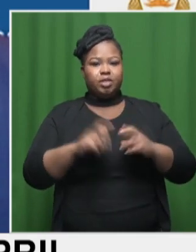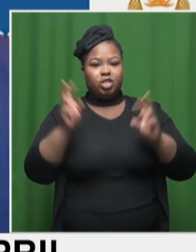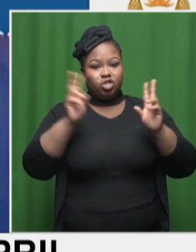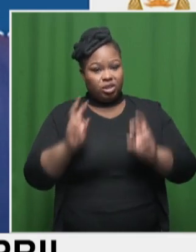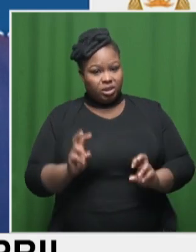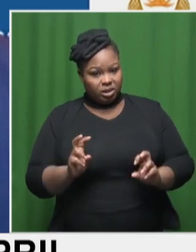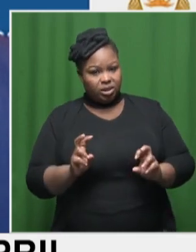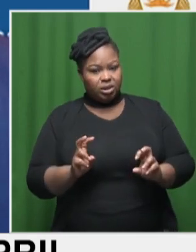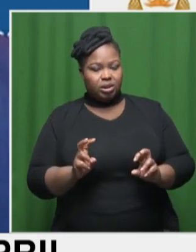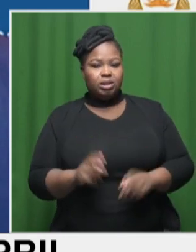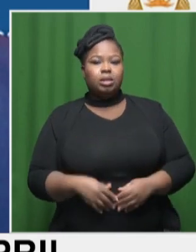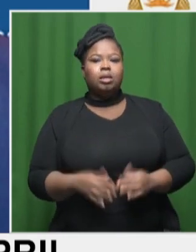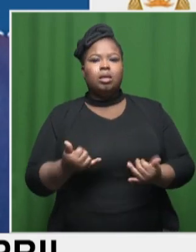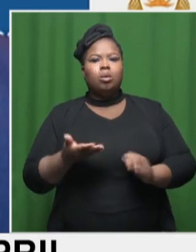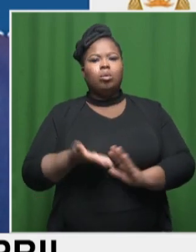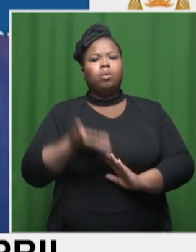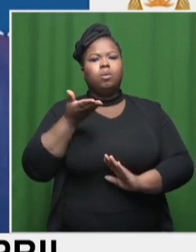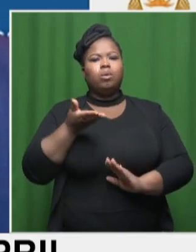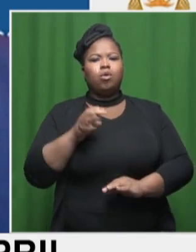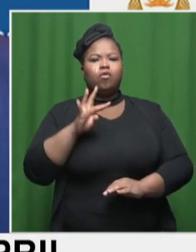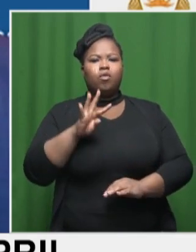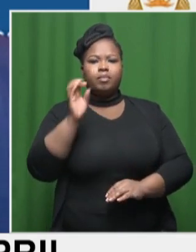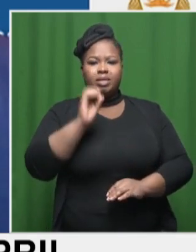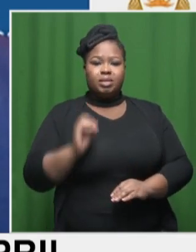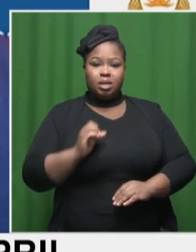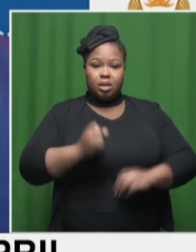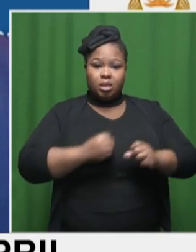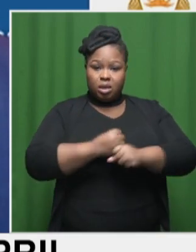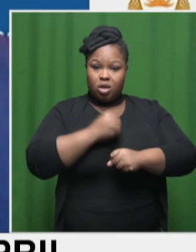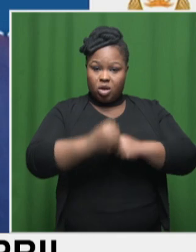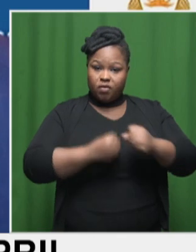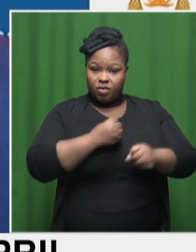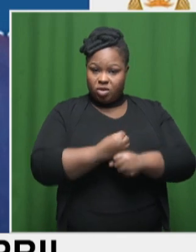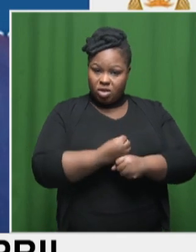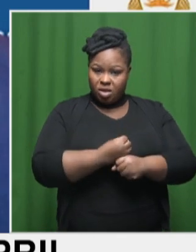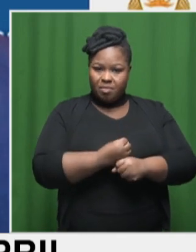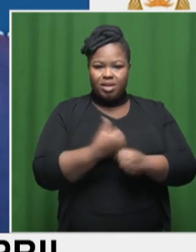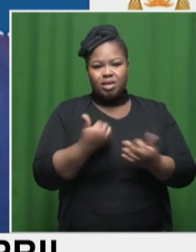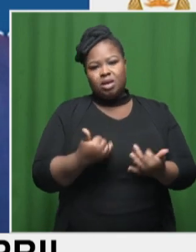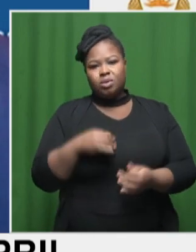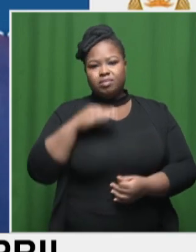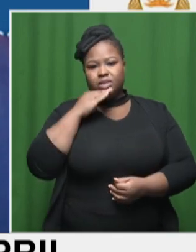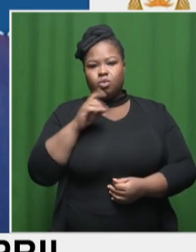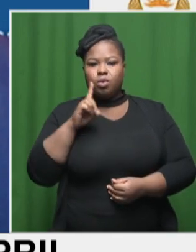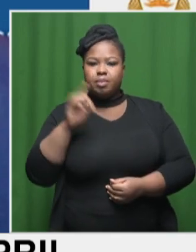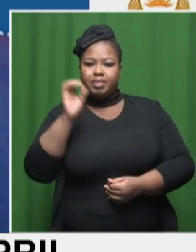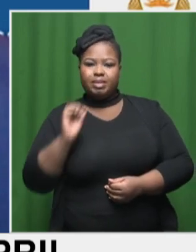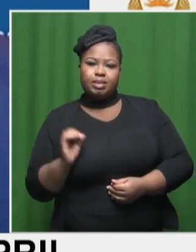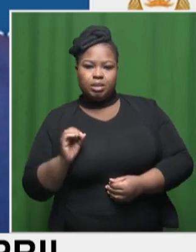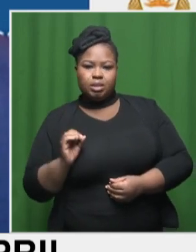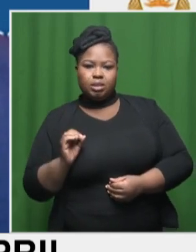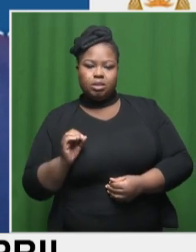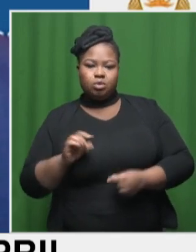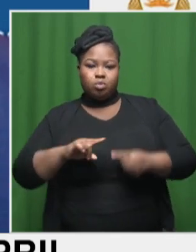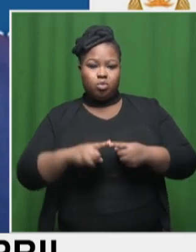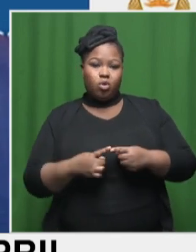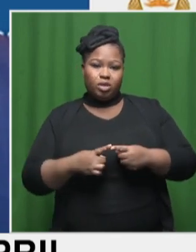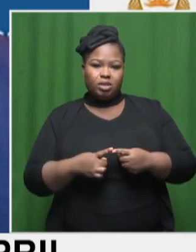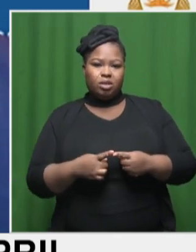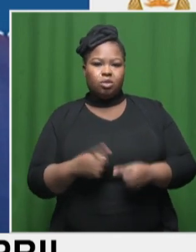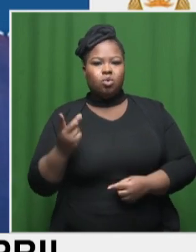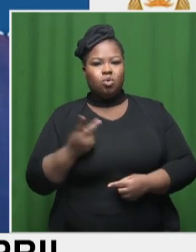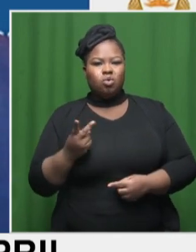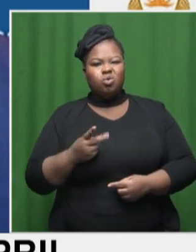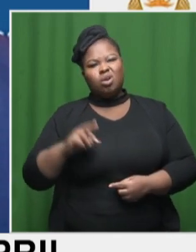for example, those have increased by 4% year on year and contributed one percentage point. Then you have